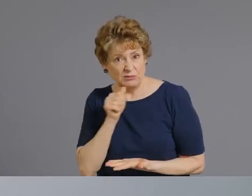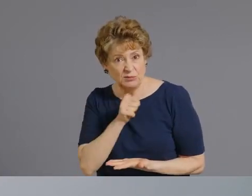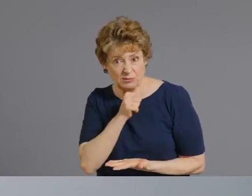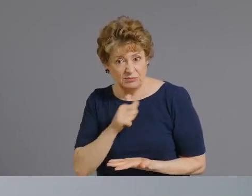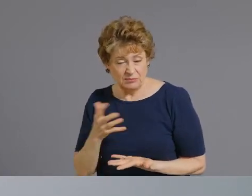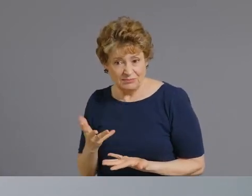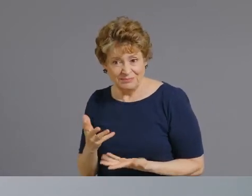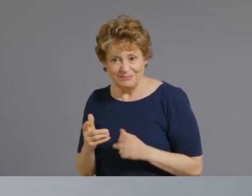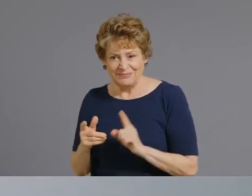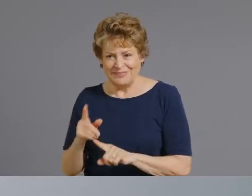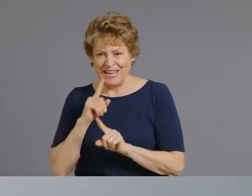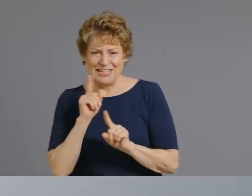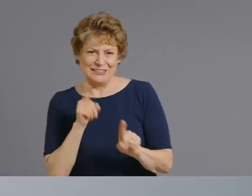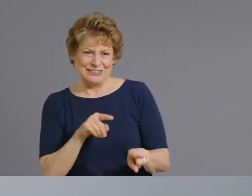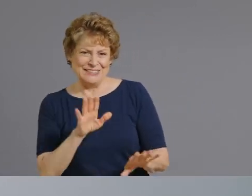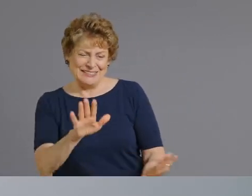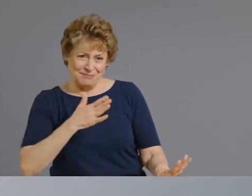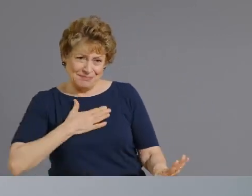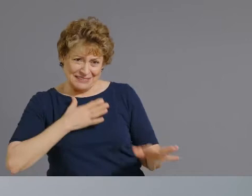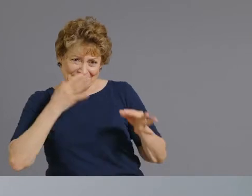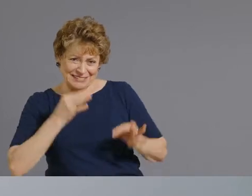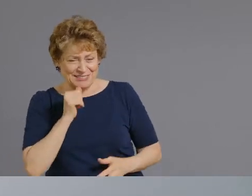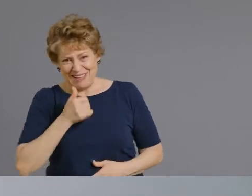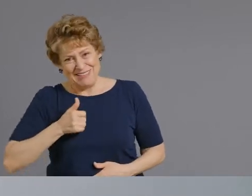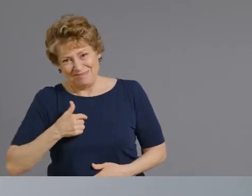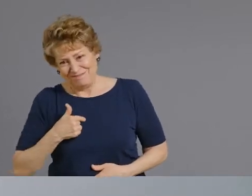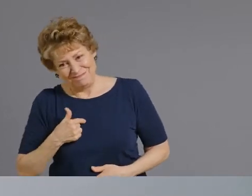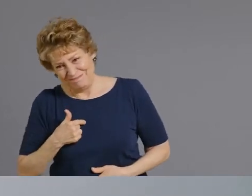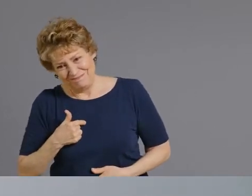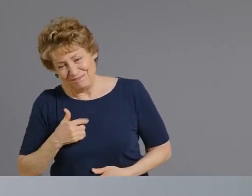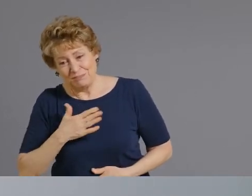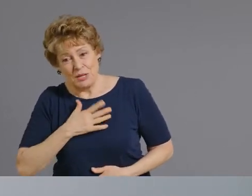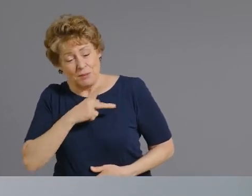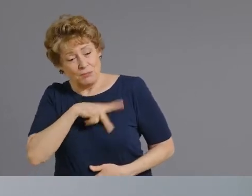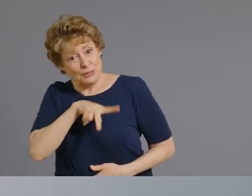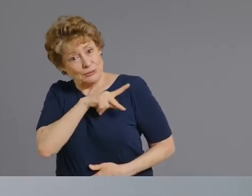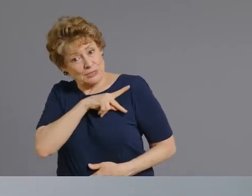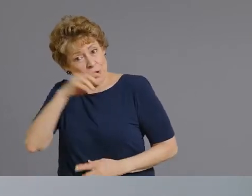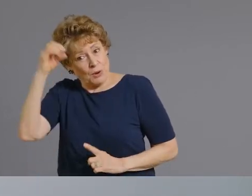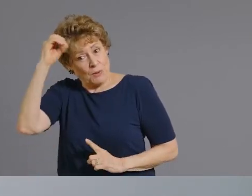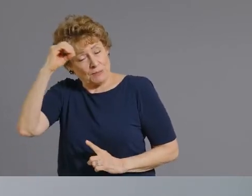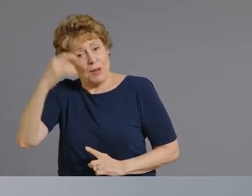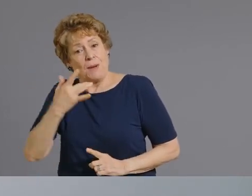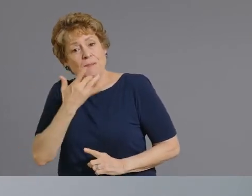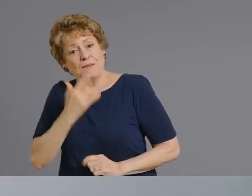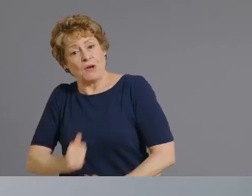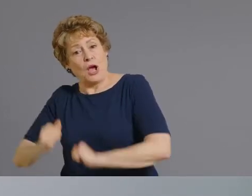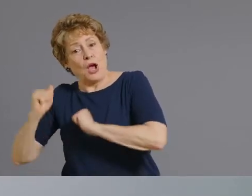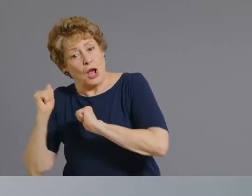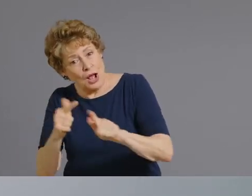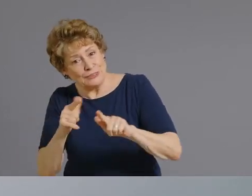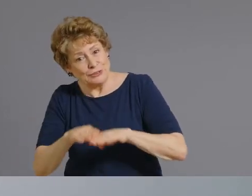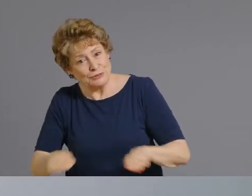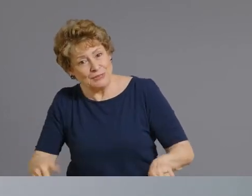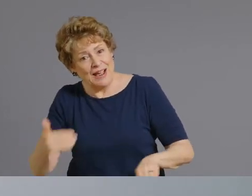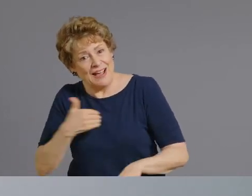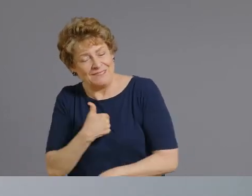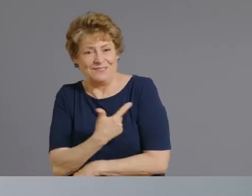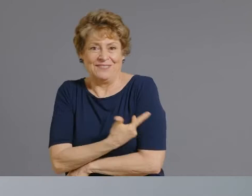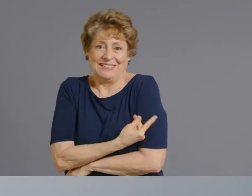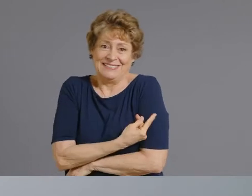to reach their full potential come on you're the chief public health officer i'm not a policy maker howie